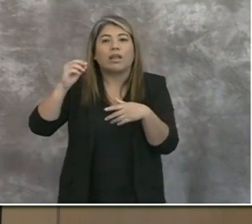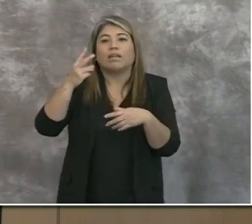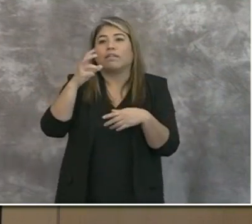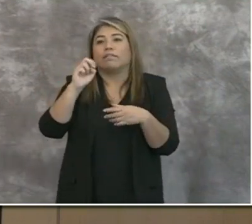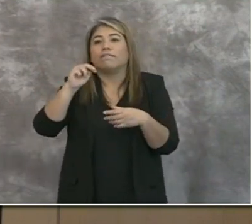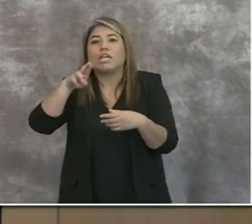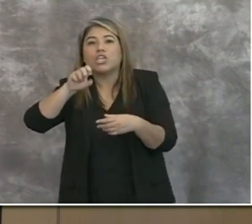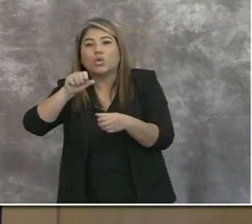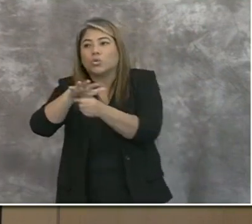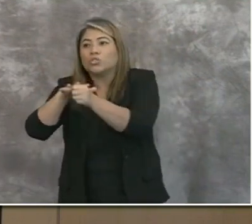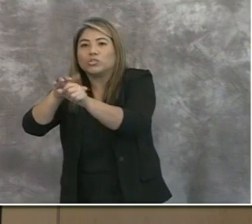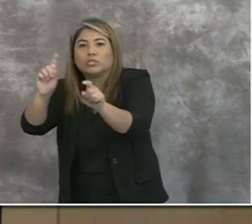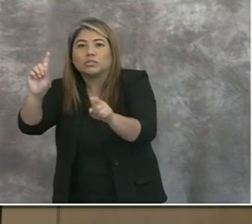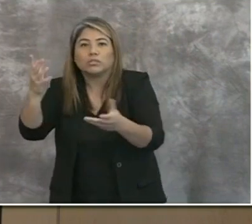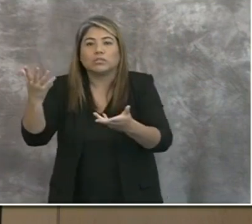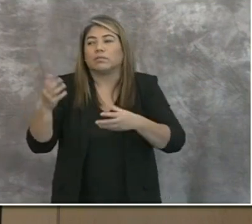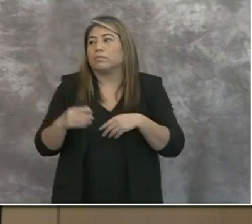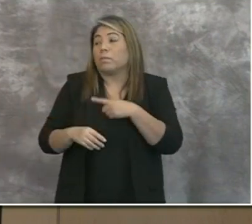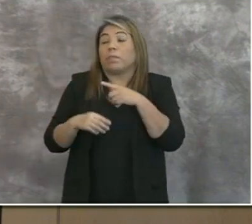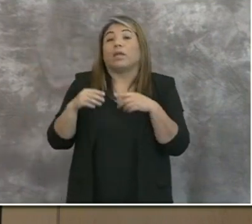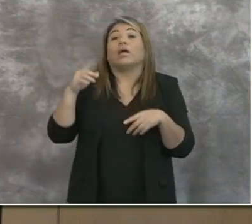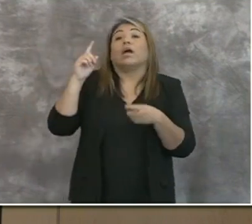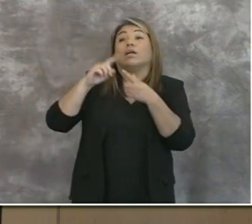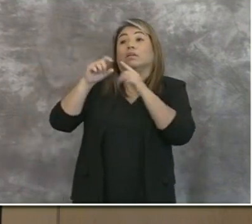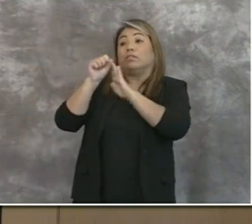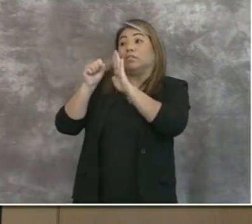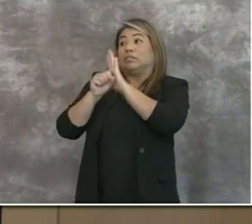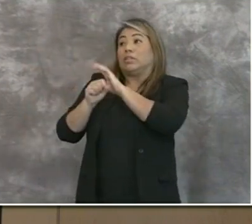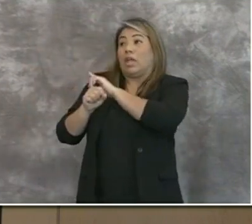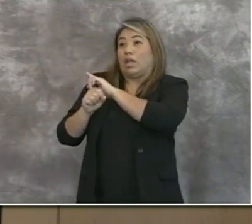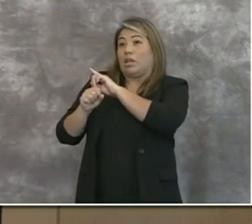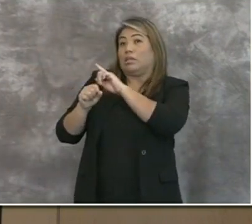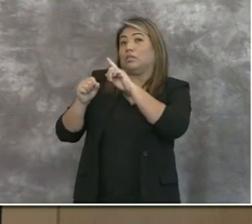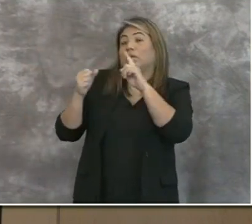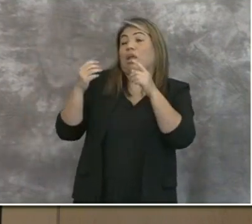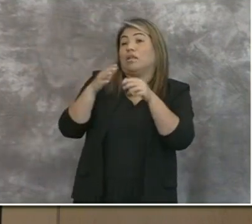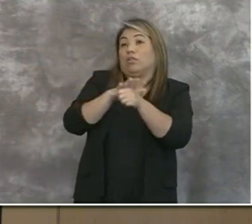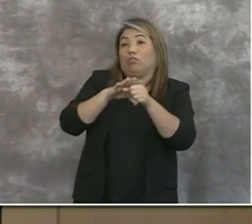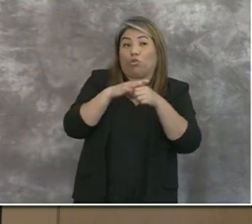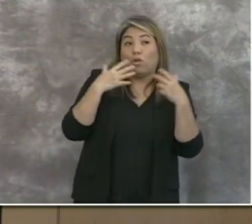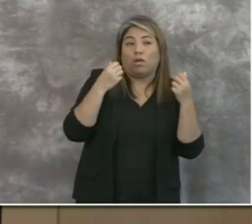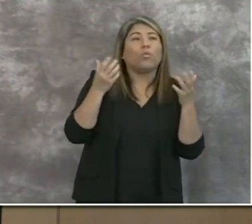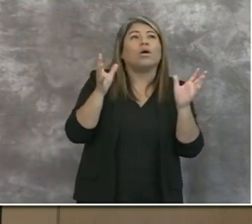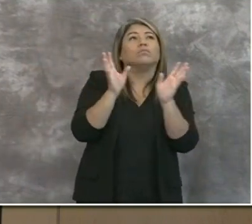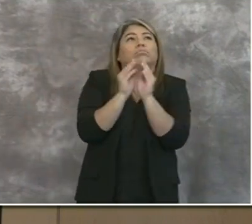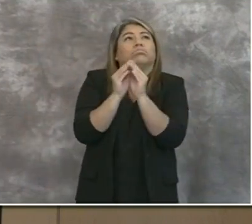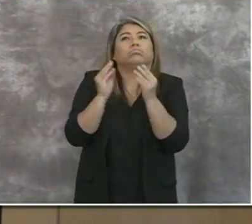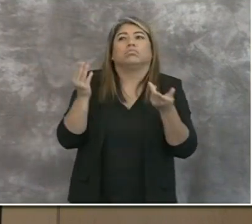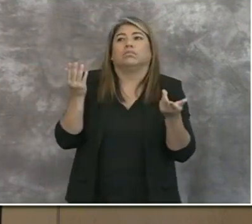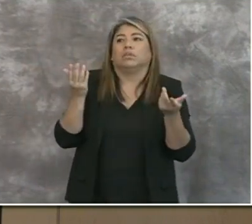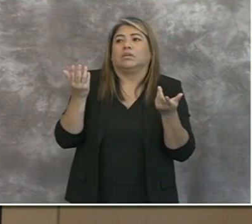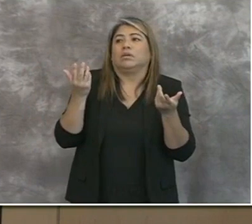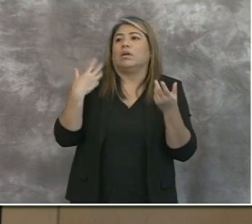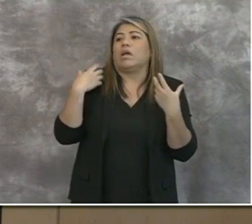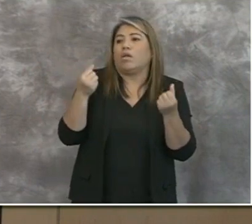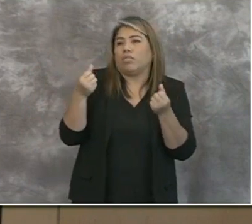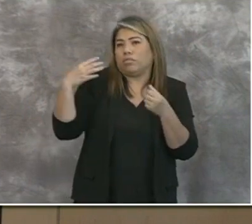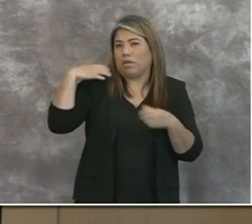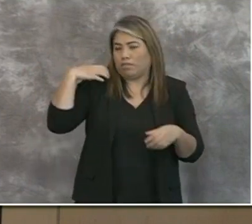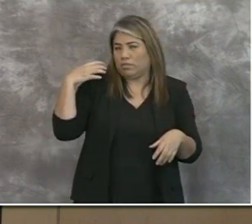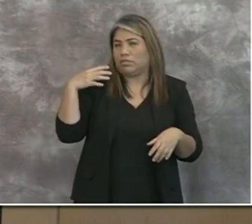the state convened local health officers earlier, actually over the weekend and